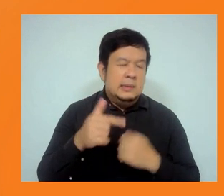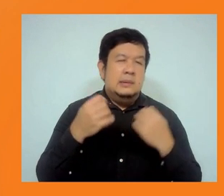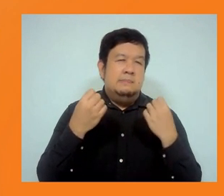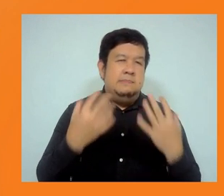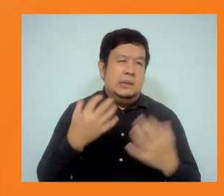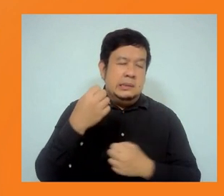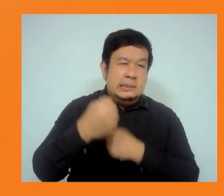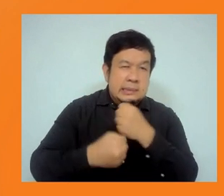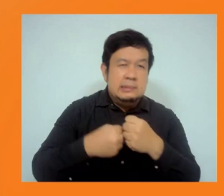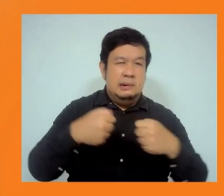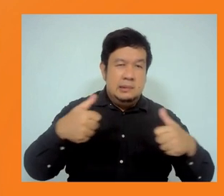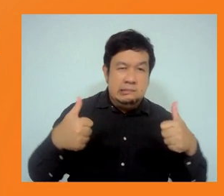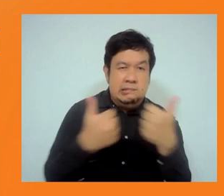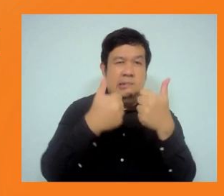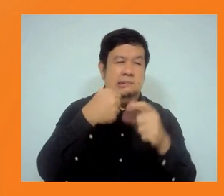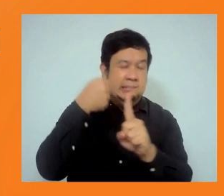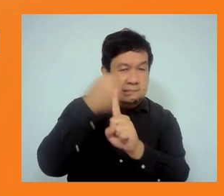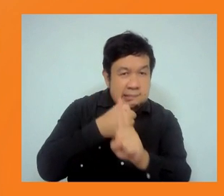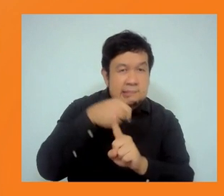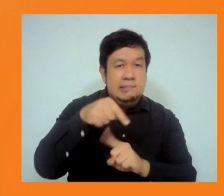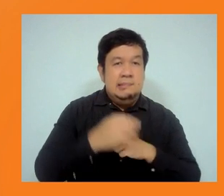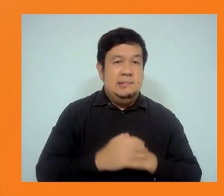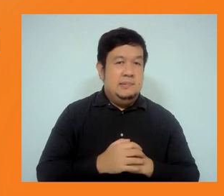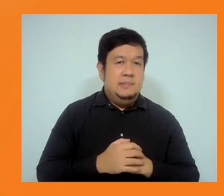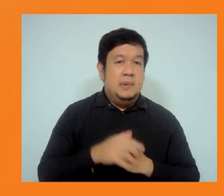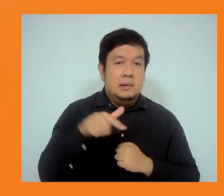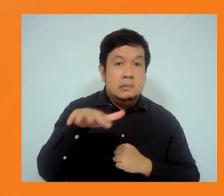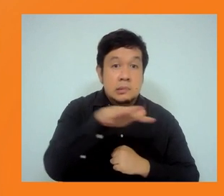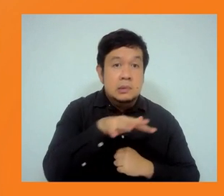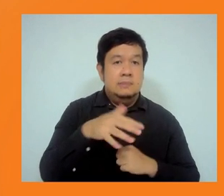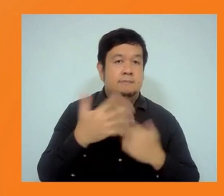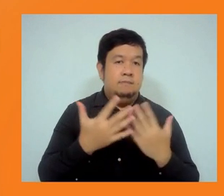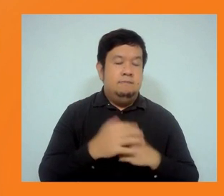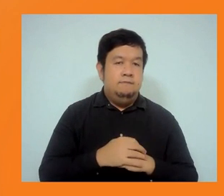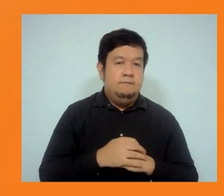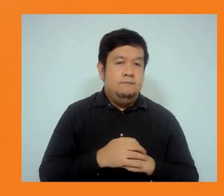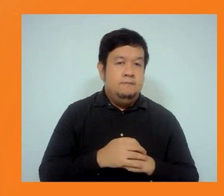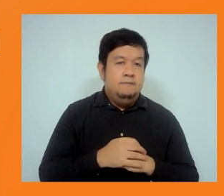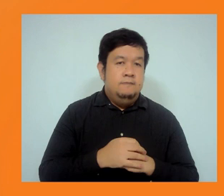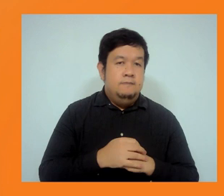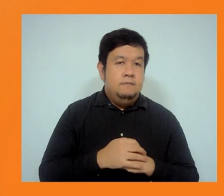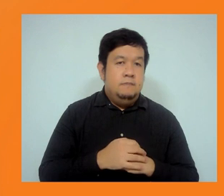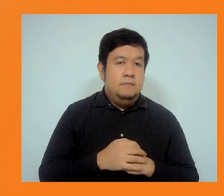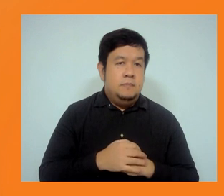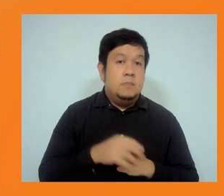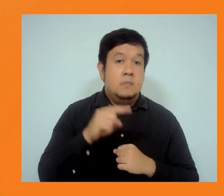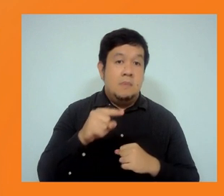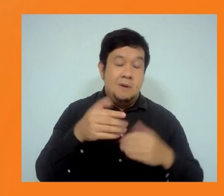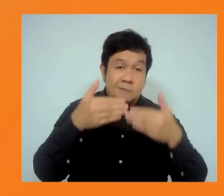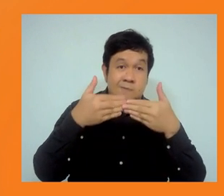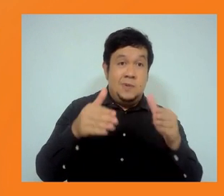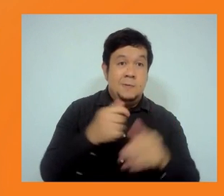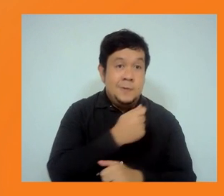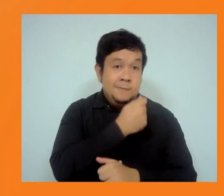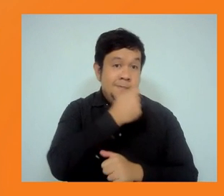meets the types of work that we do, both in our public and our private sector work, and for the different types